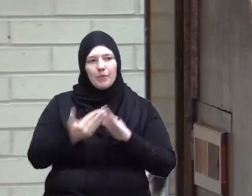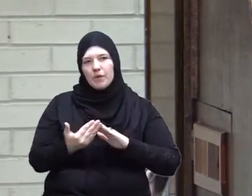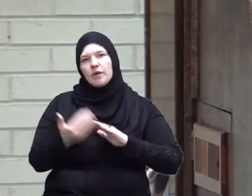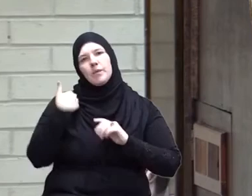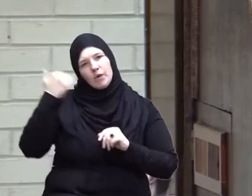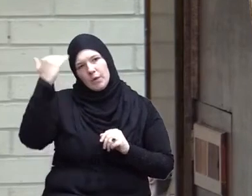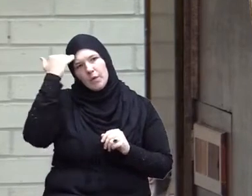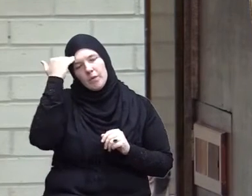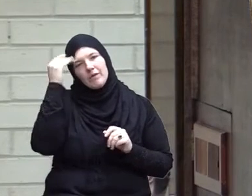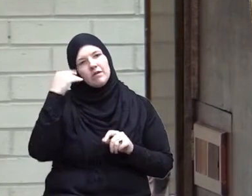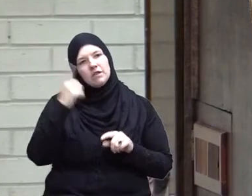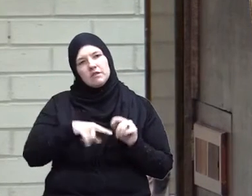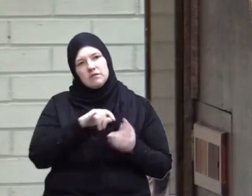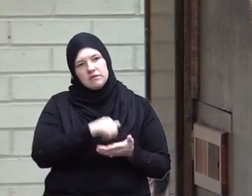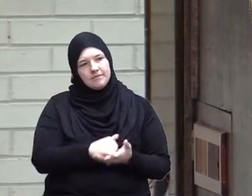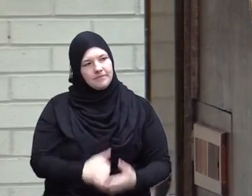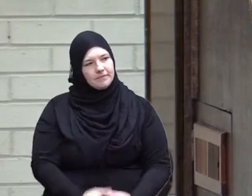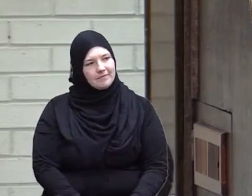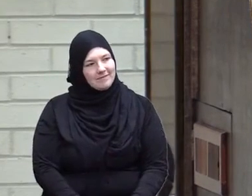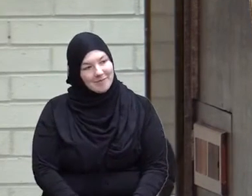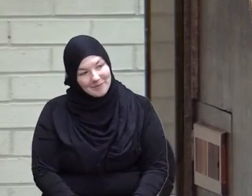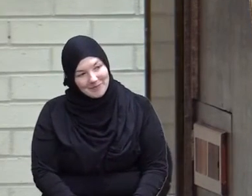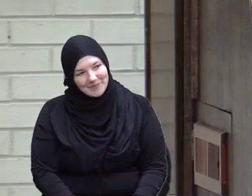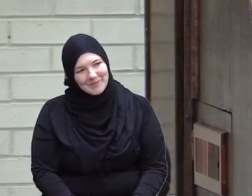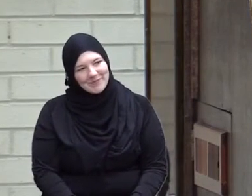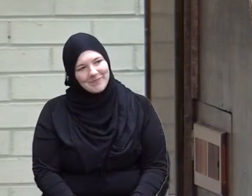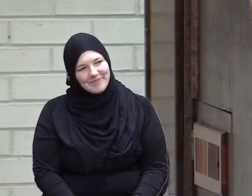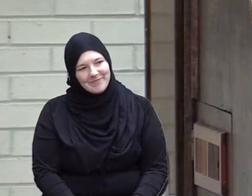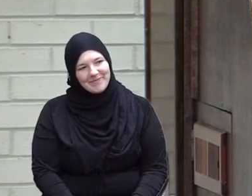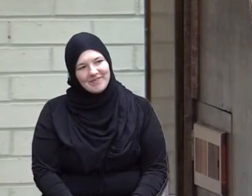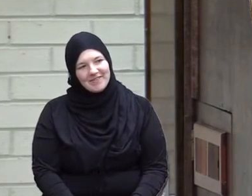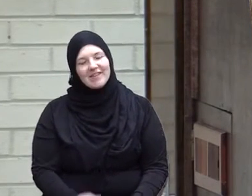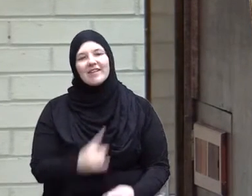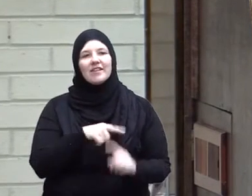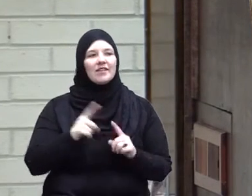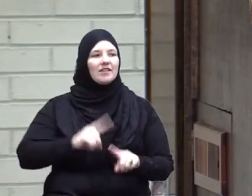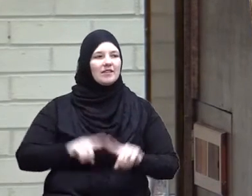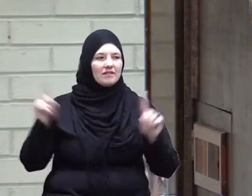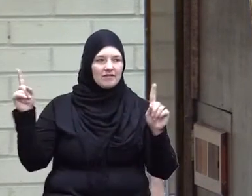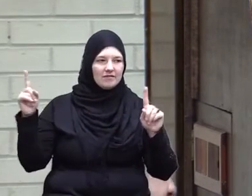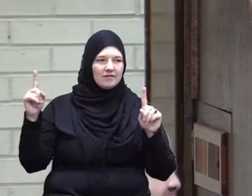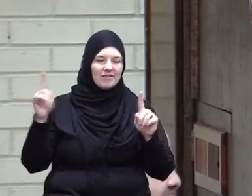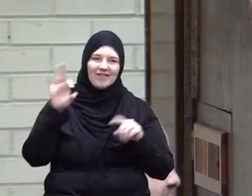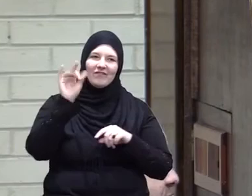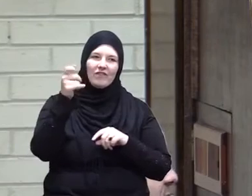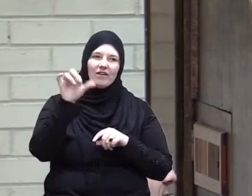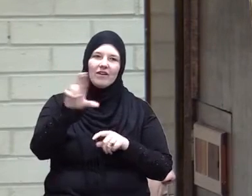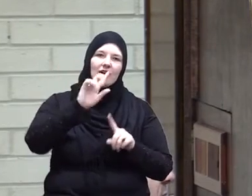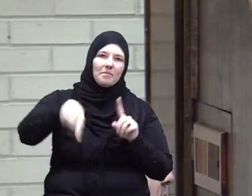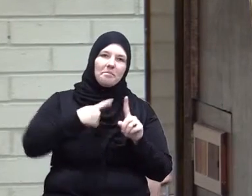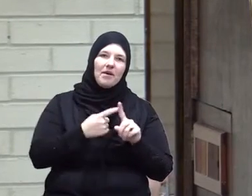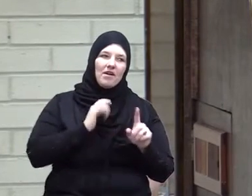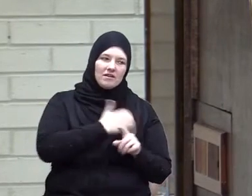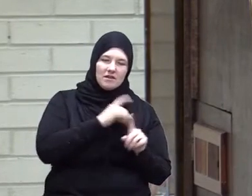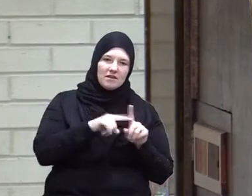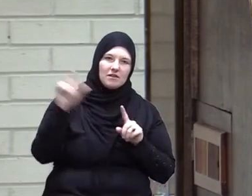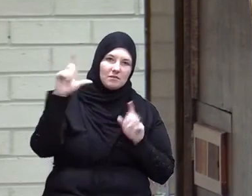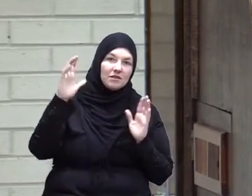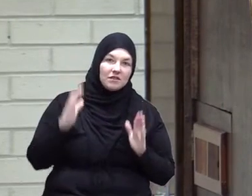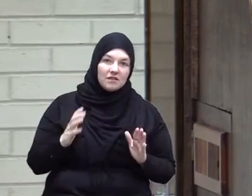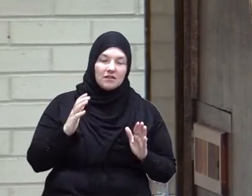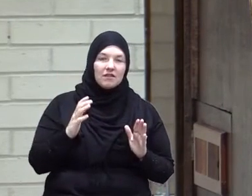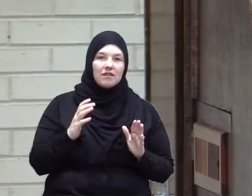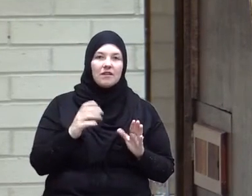community of conscience Allah told us that the distinguishing factor about us as